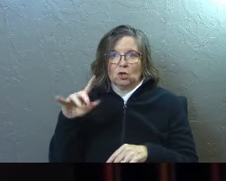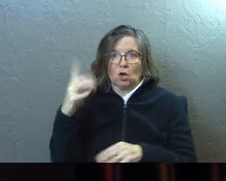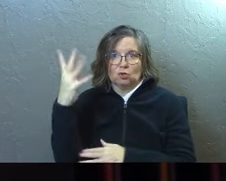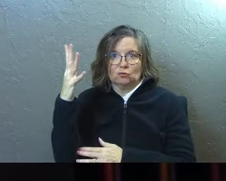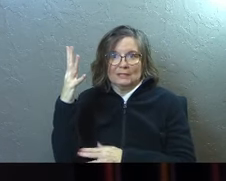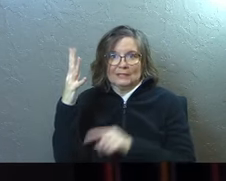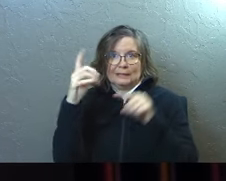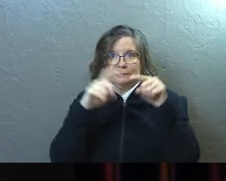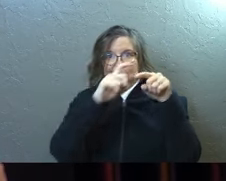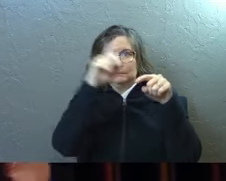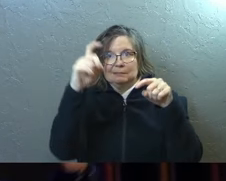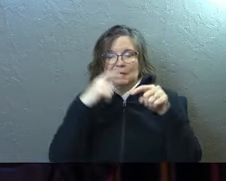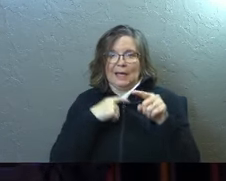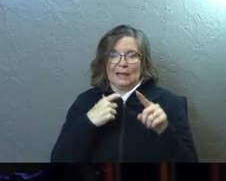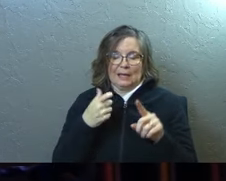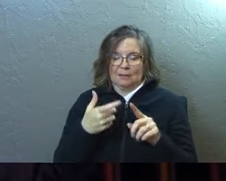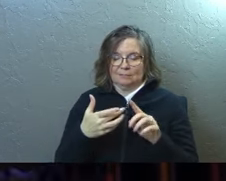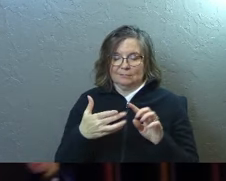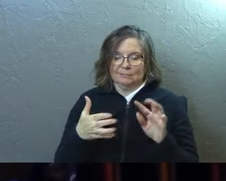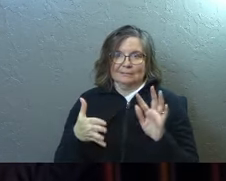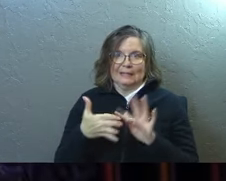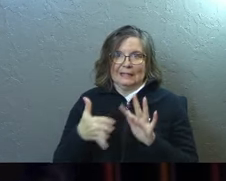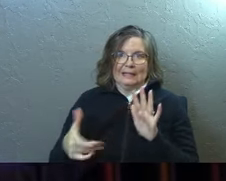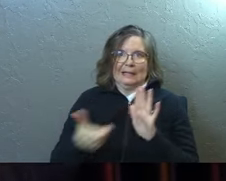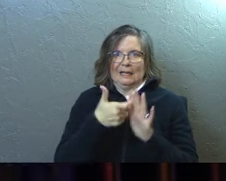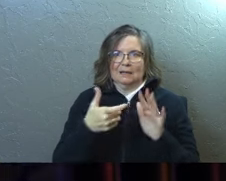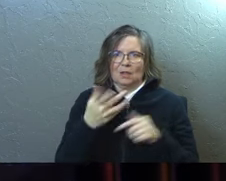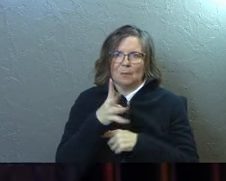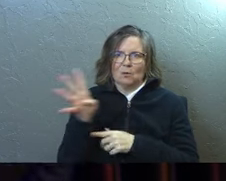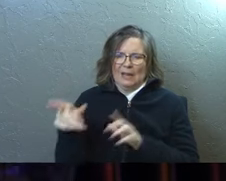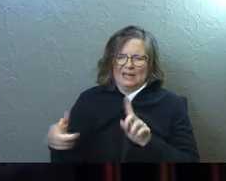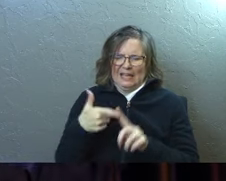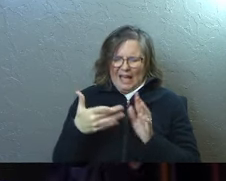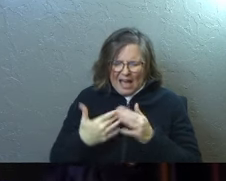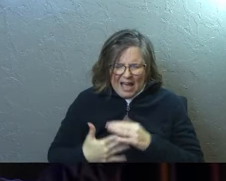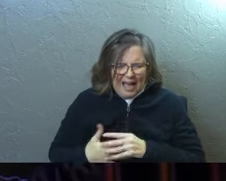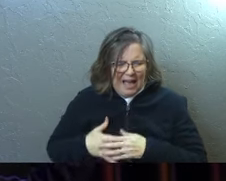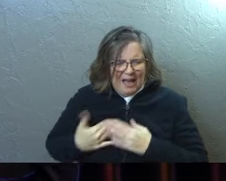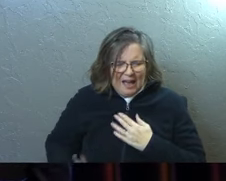tree and, and I kept smacking it against tree branches and like, why does this hurt?